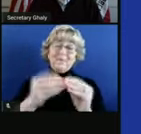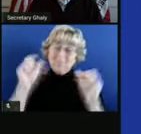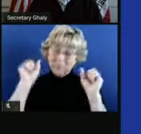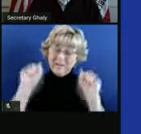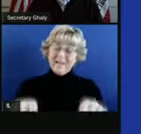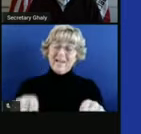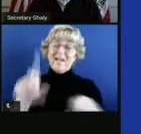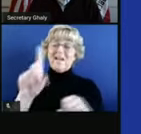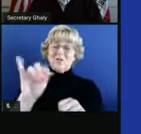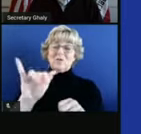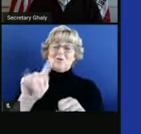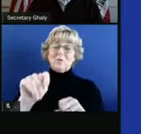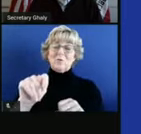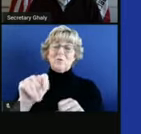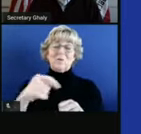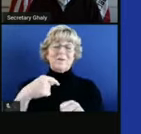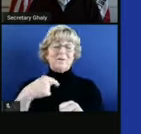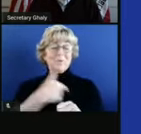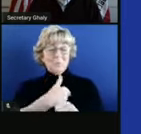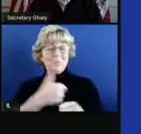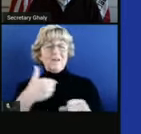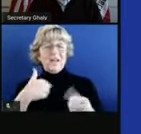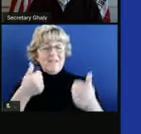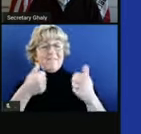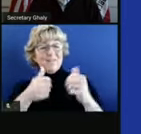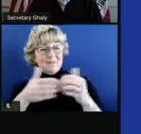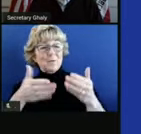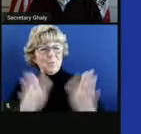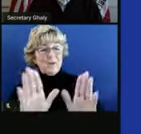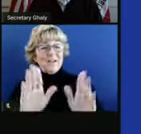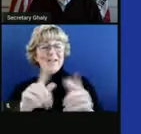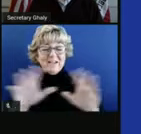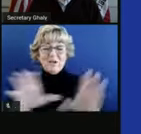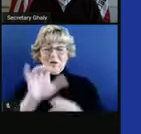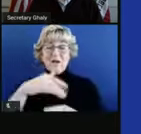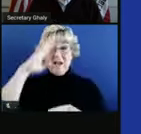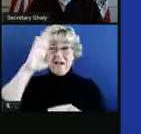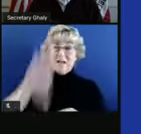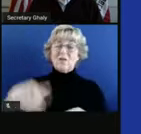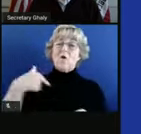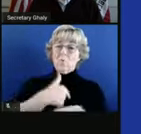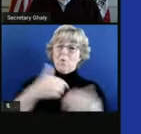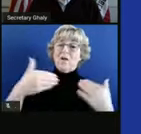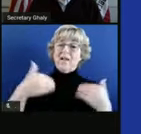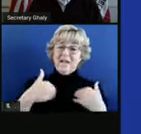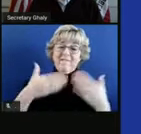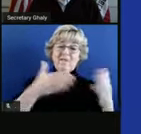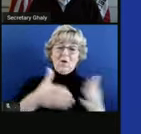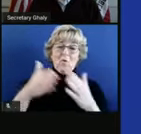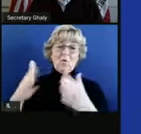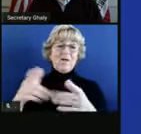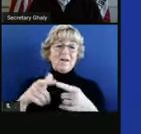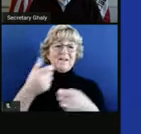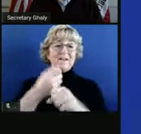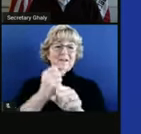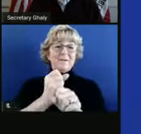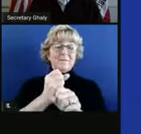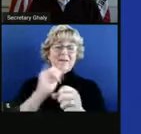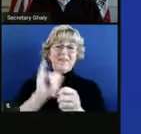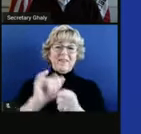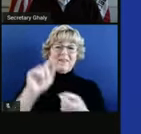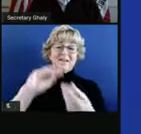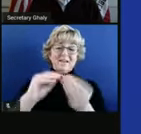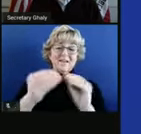tools. As I look at our data day in and day out, I know that we have the tools to make that turnaround.